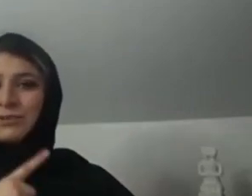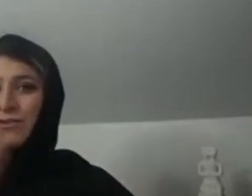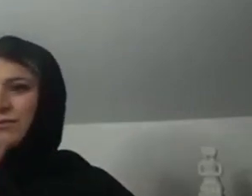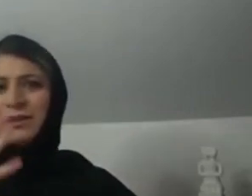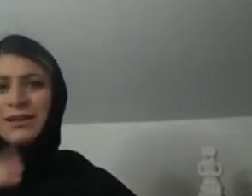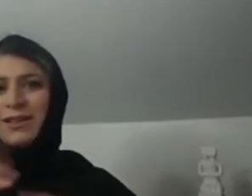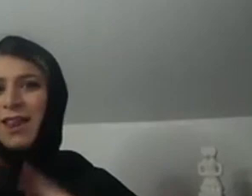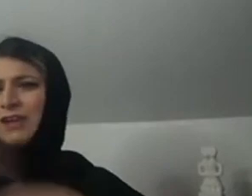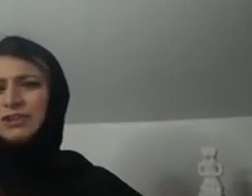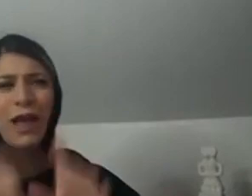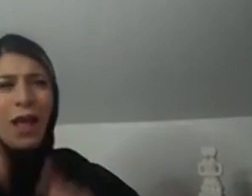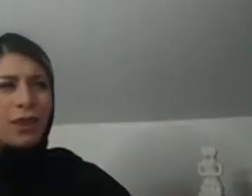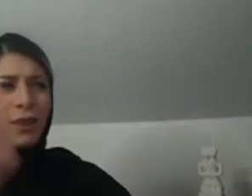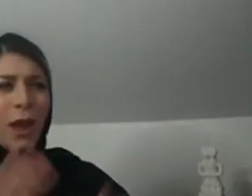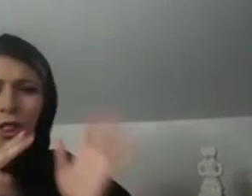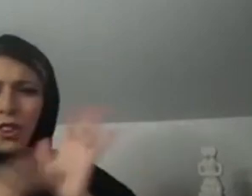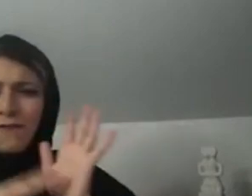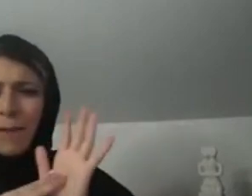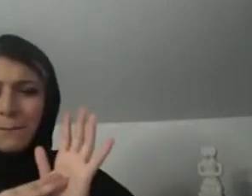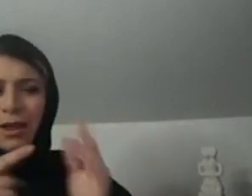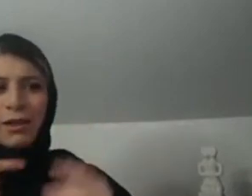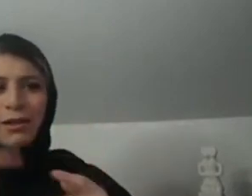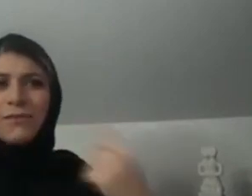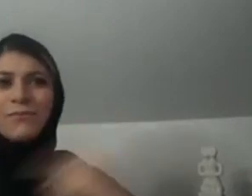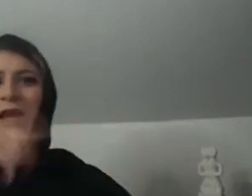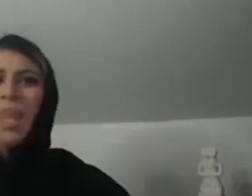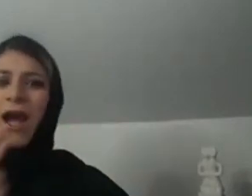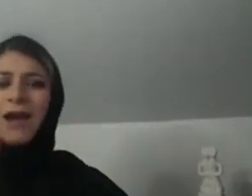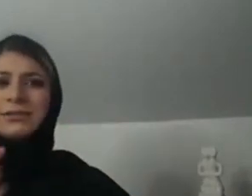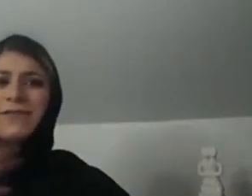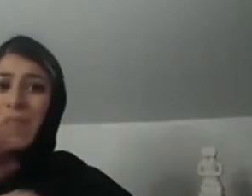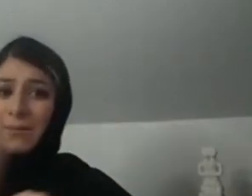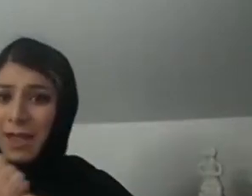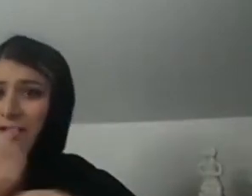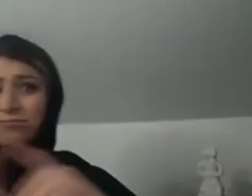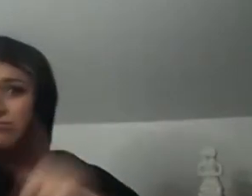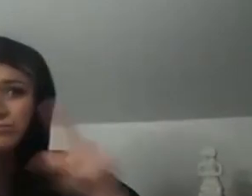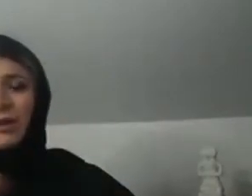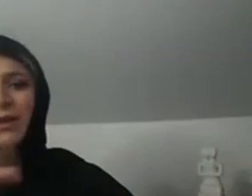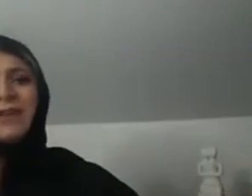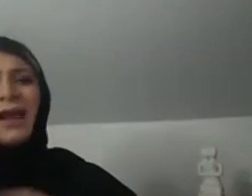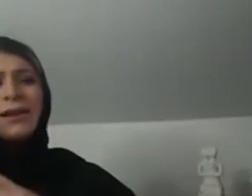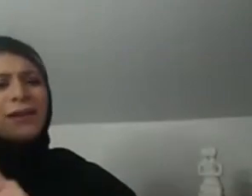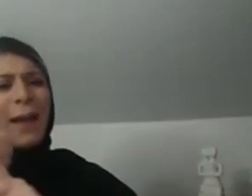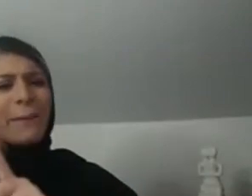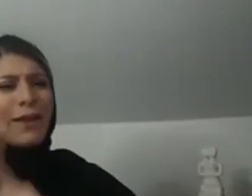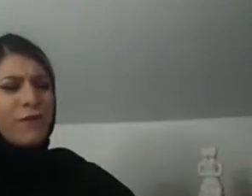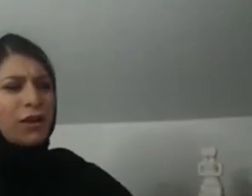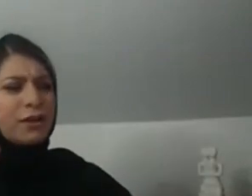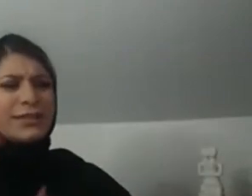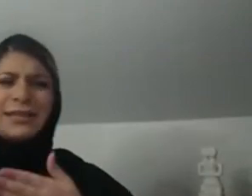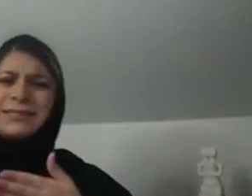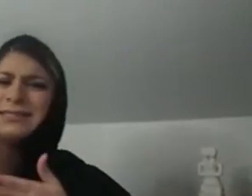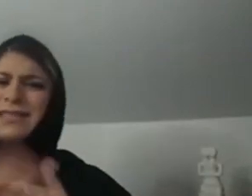issues, funding cuts, uh, that, and I think last year, November of last year, um, you know, I think people